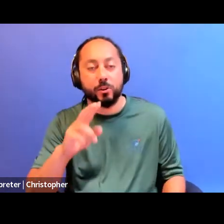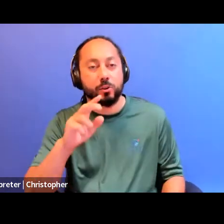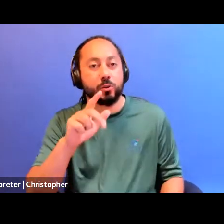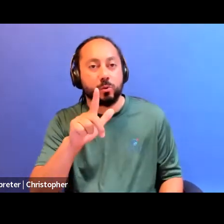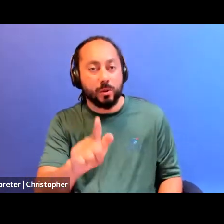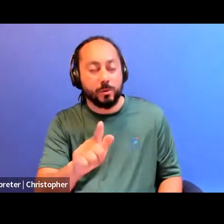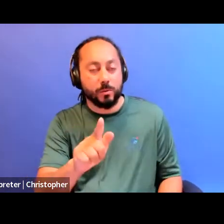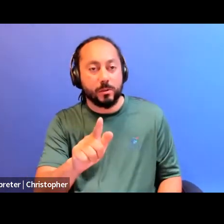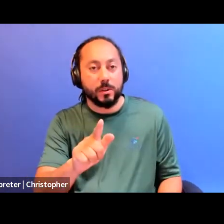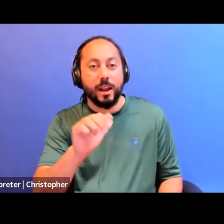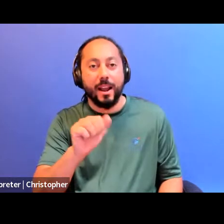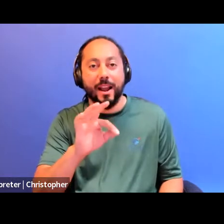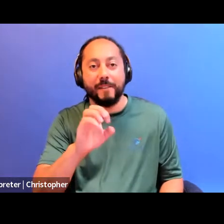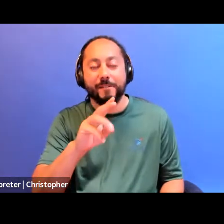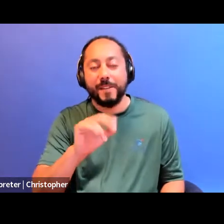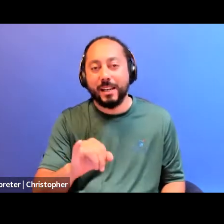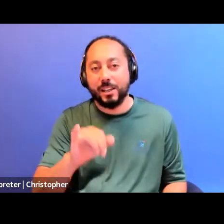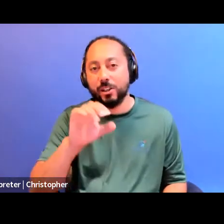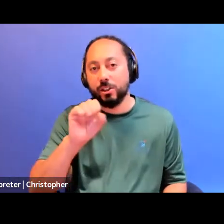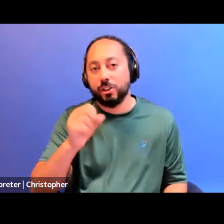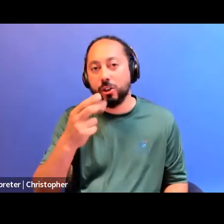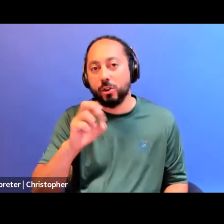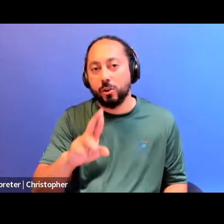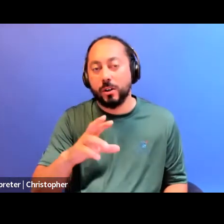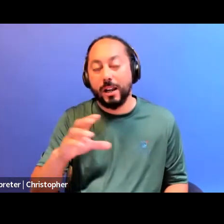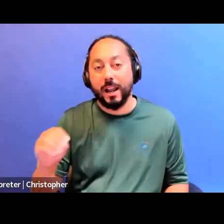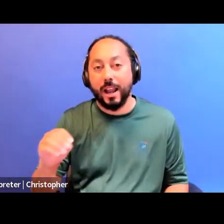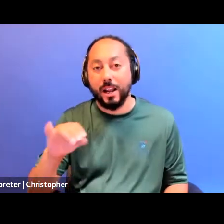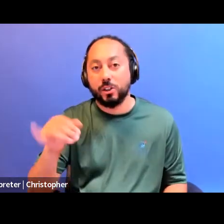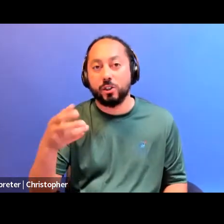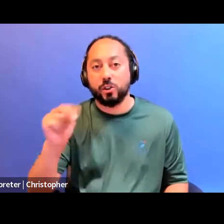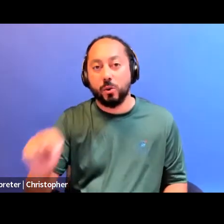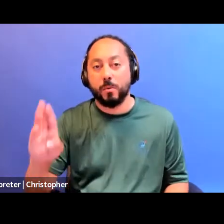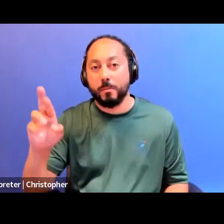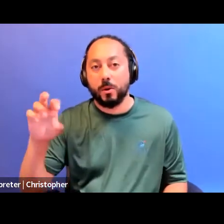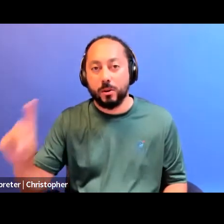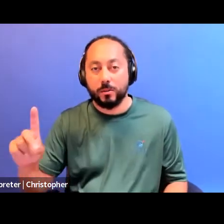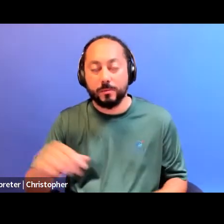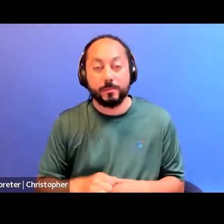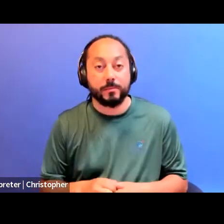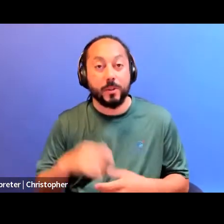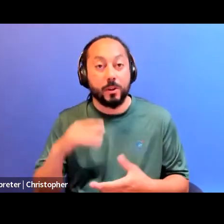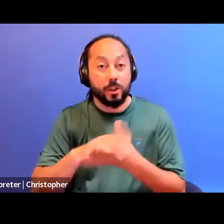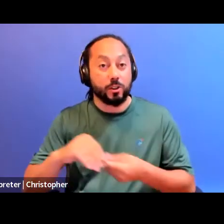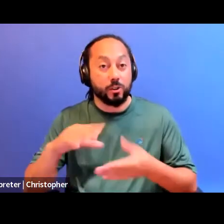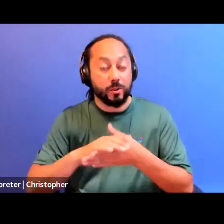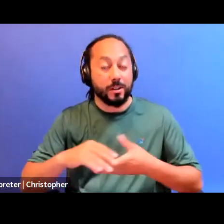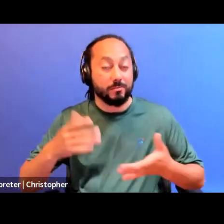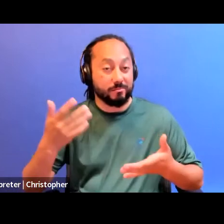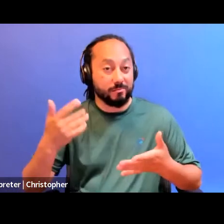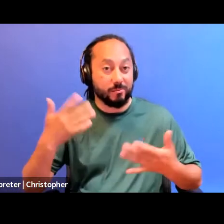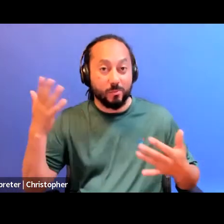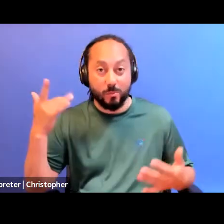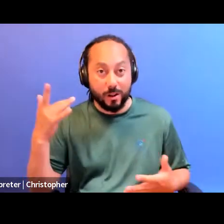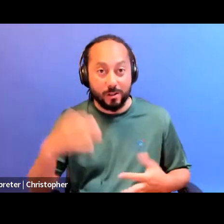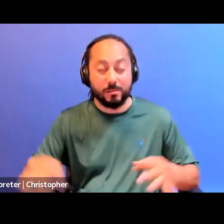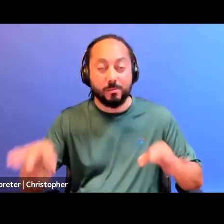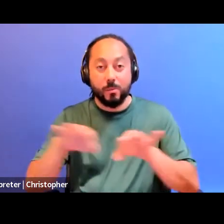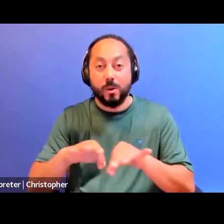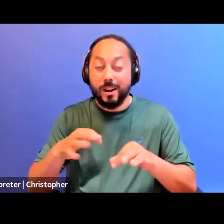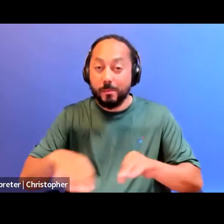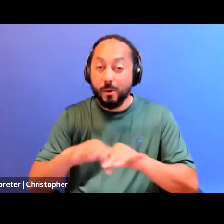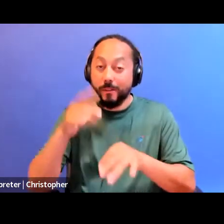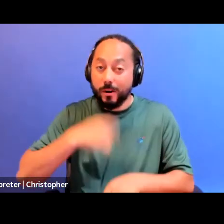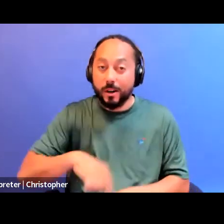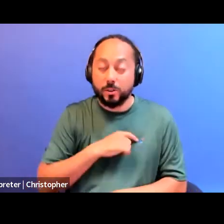prisons, right. So I think that the reason I'm bringing back this story, and the reason that I think this is important for us to remember